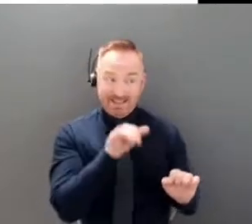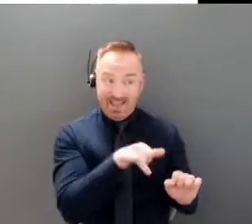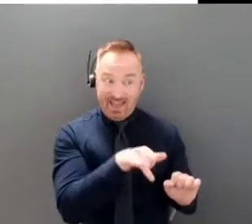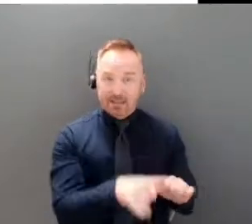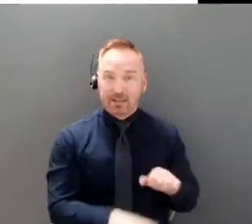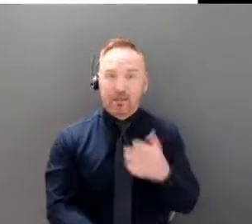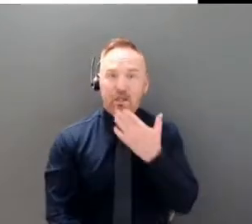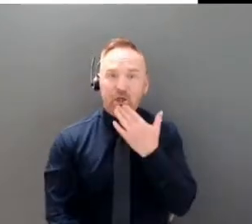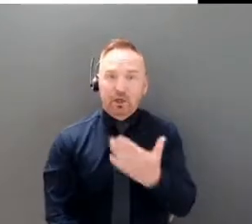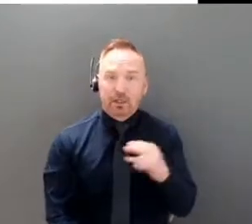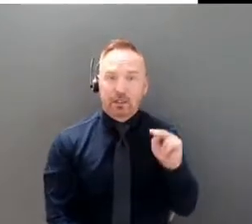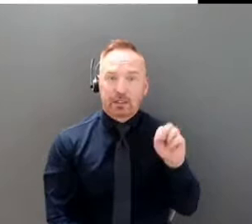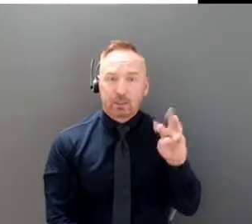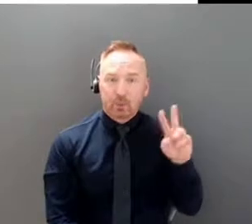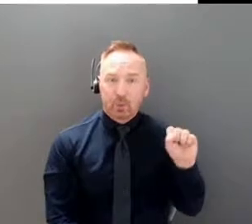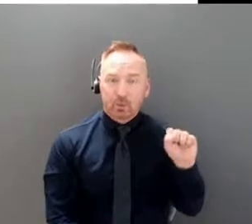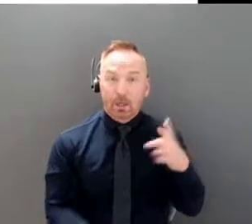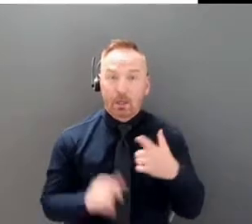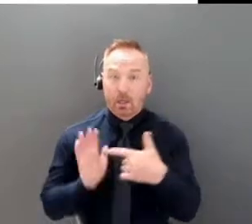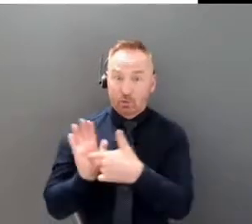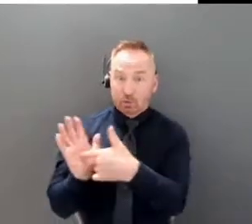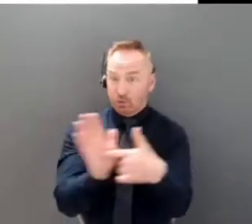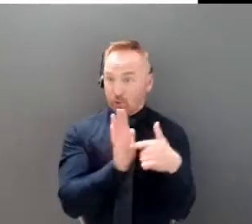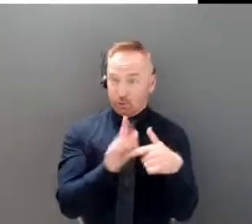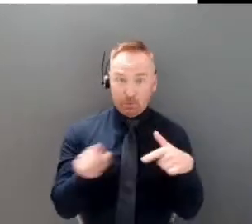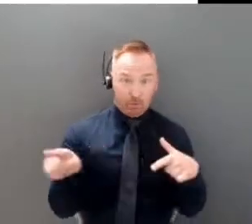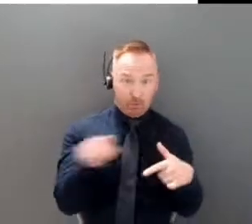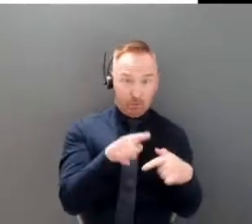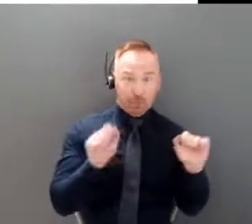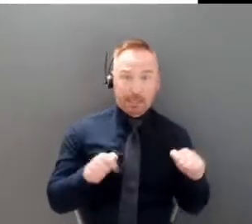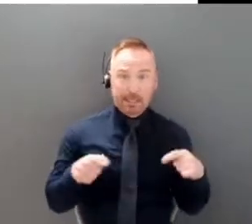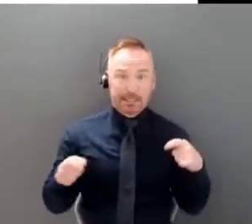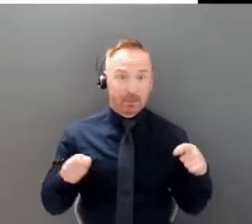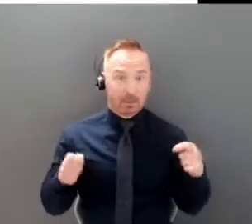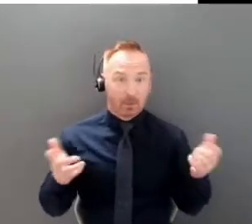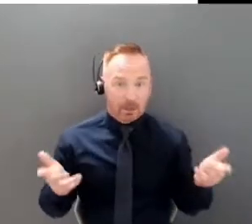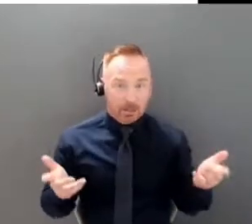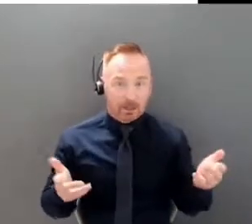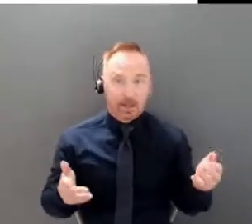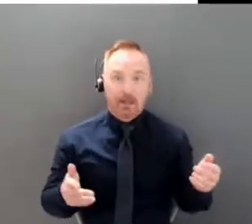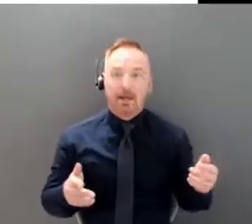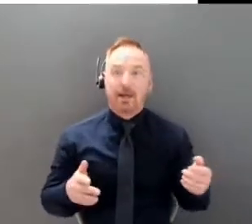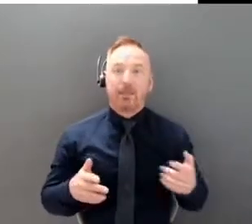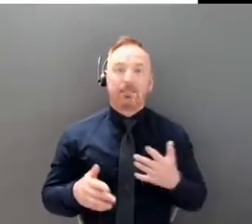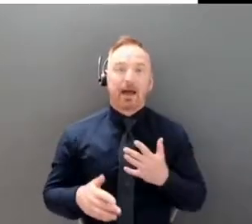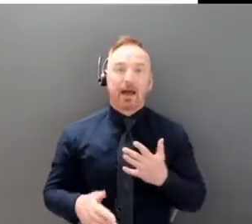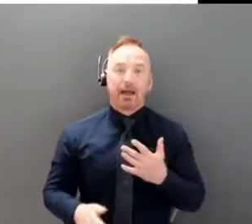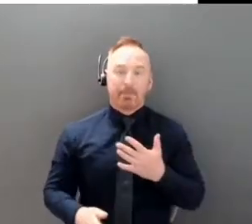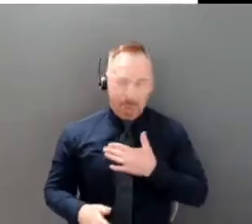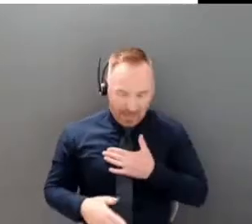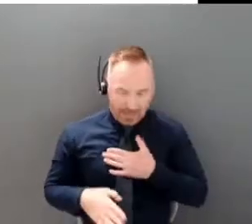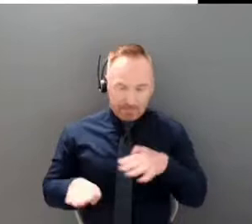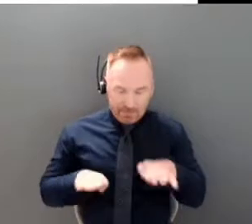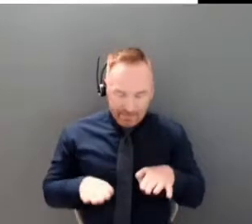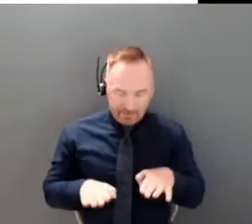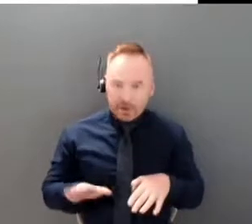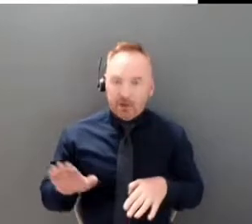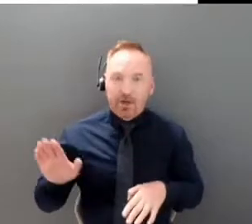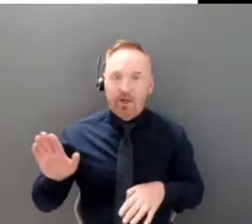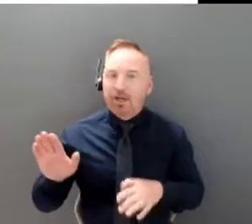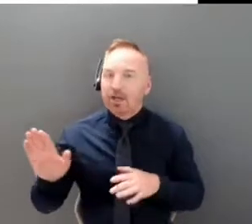much we can actually control just by our own behavior and adherence to public measures